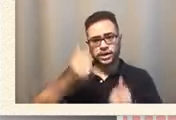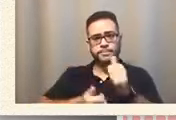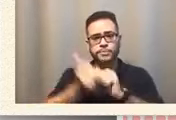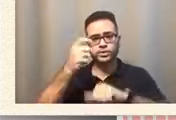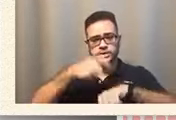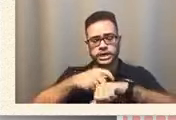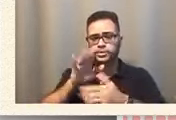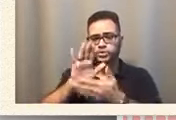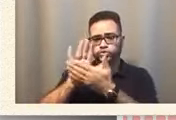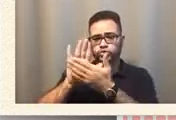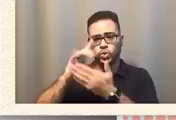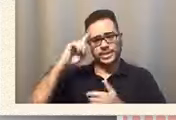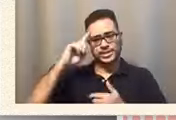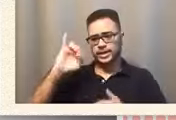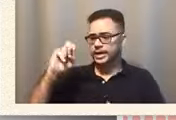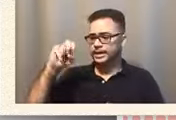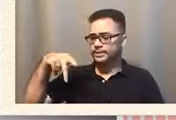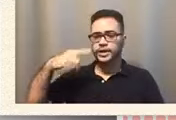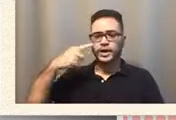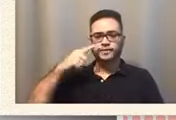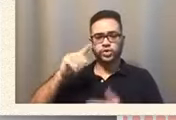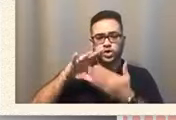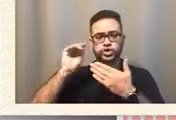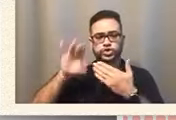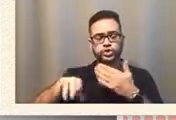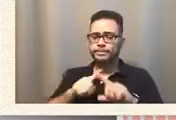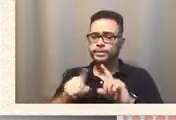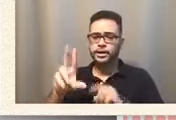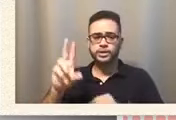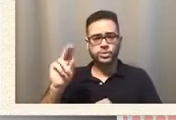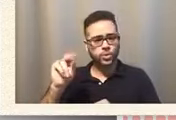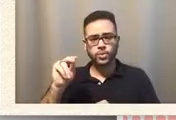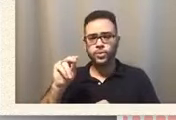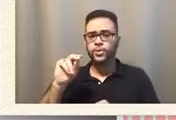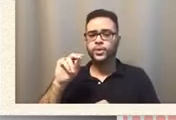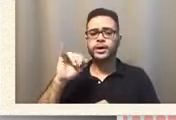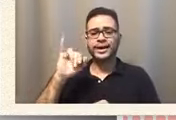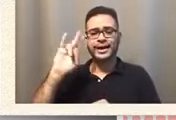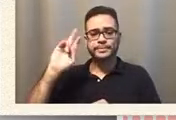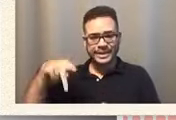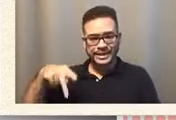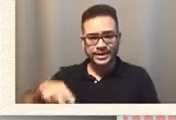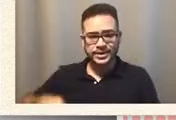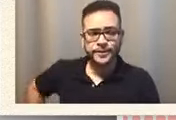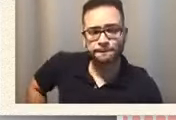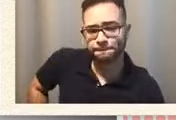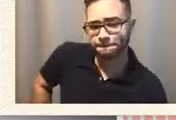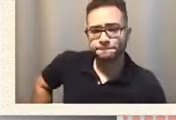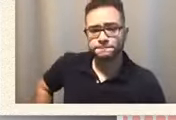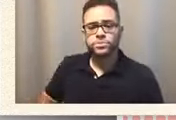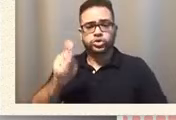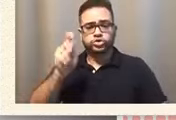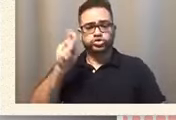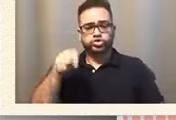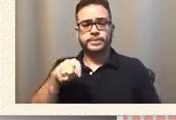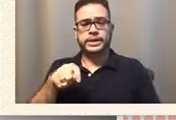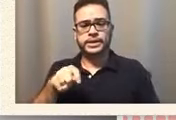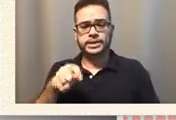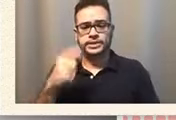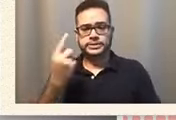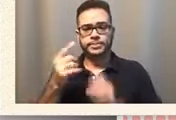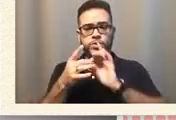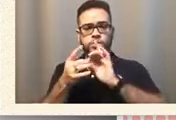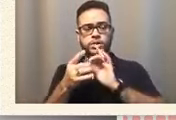for the student, but no. Mm IEP should be something that lets you get to know